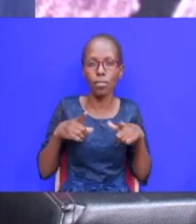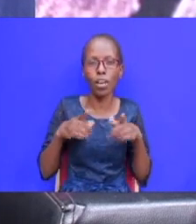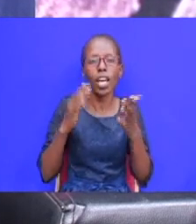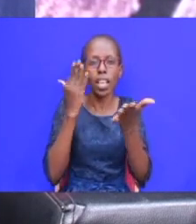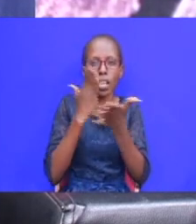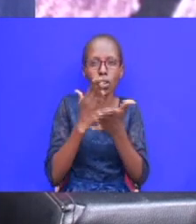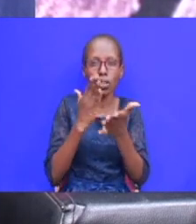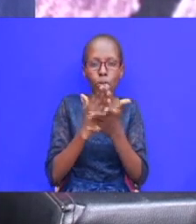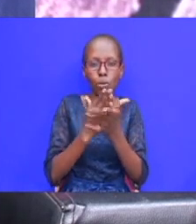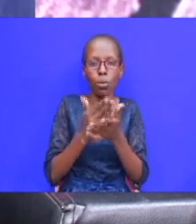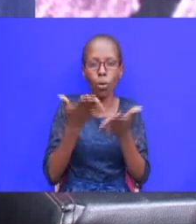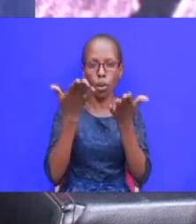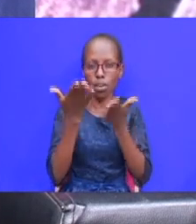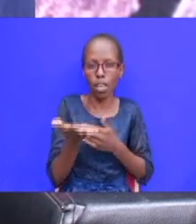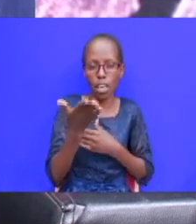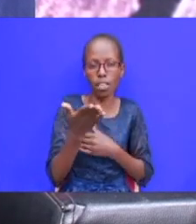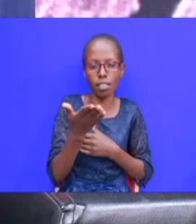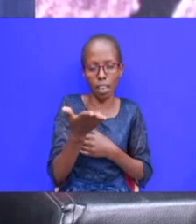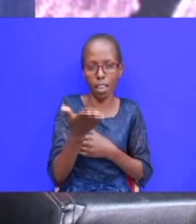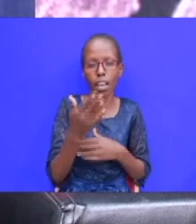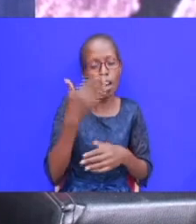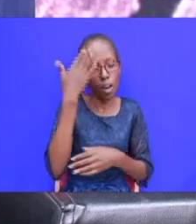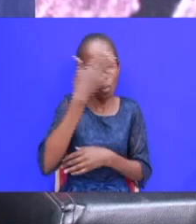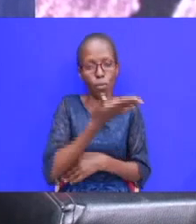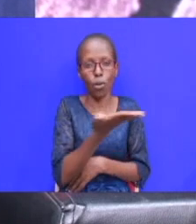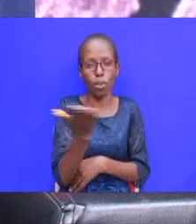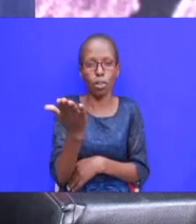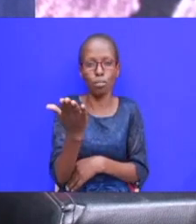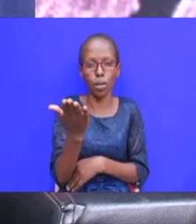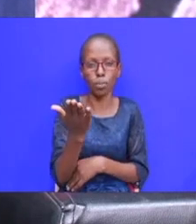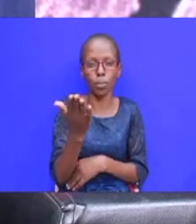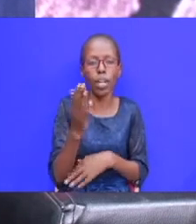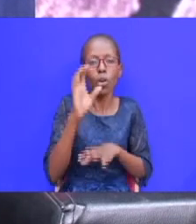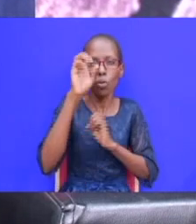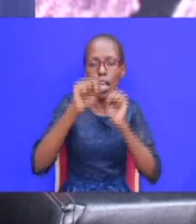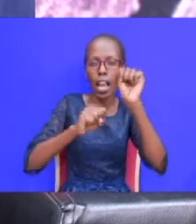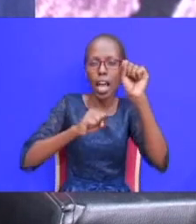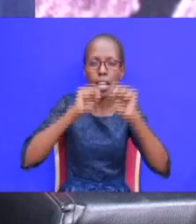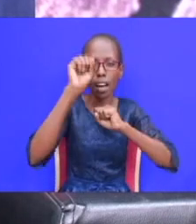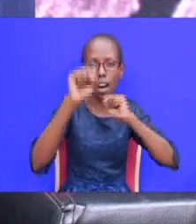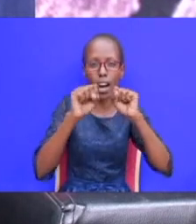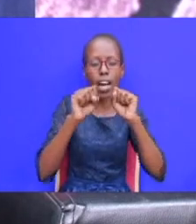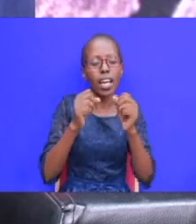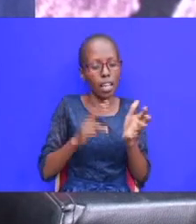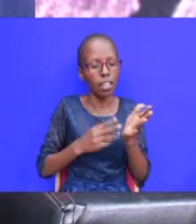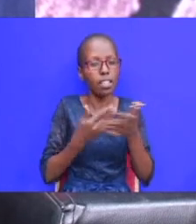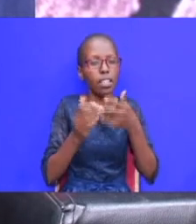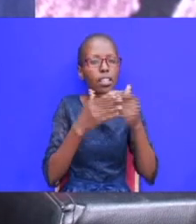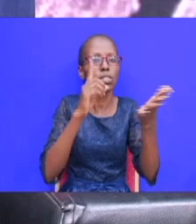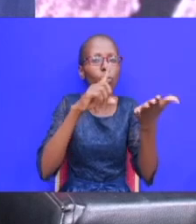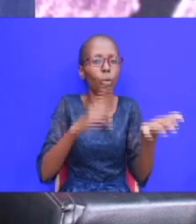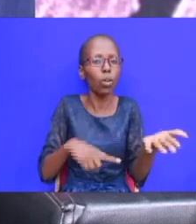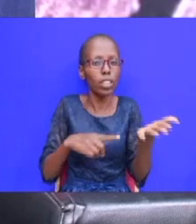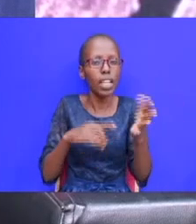truth was unfolded before him in the emblem of the ladder and its significance is a great